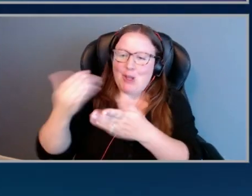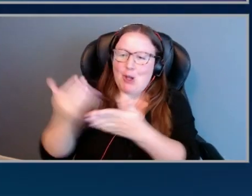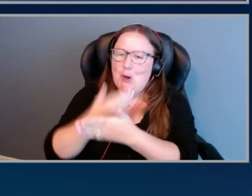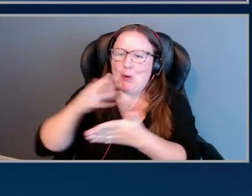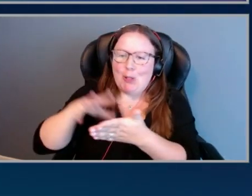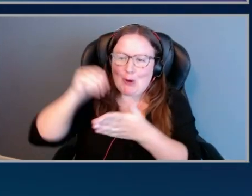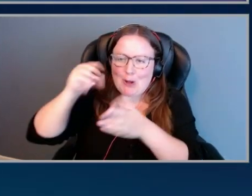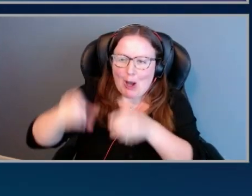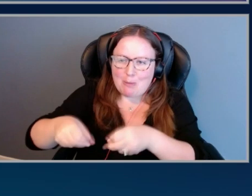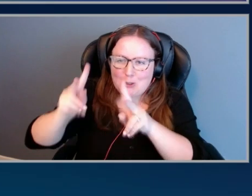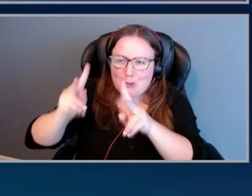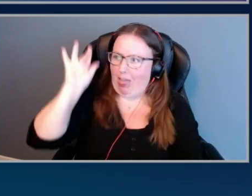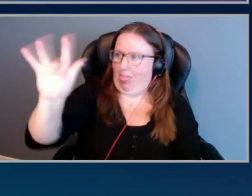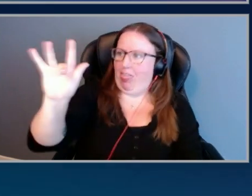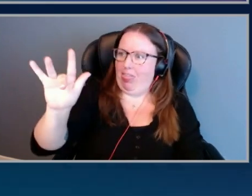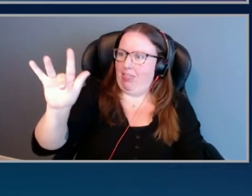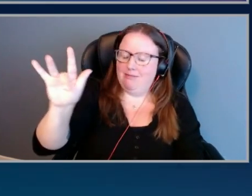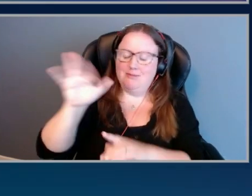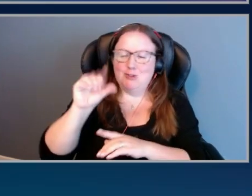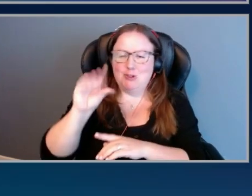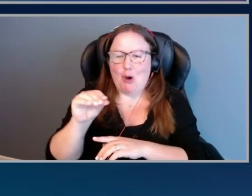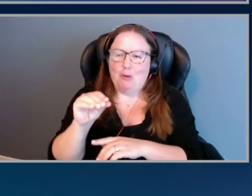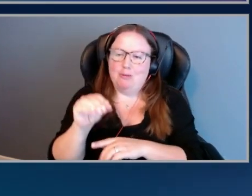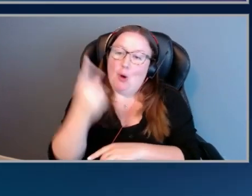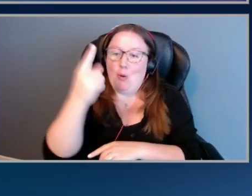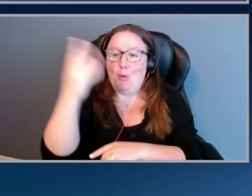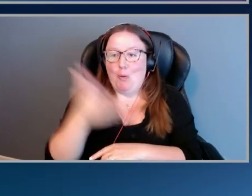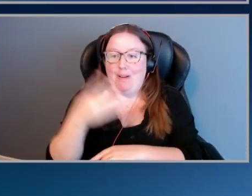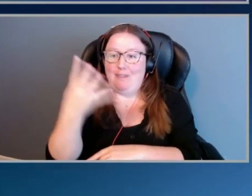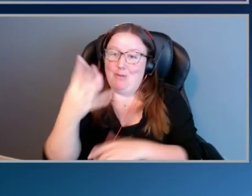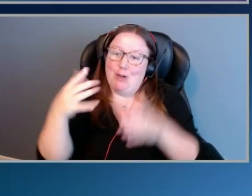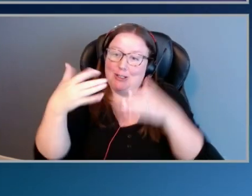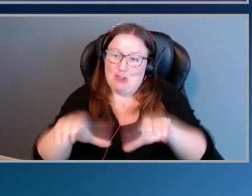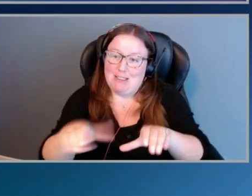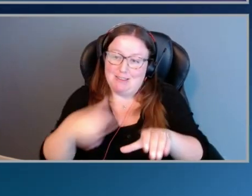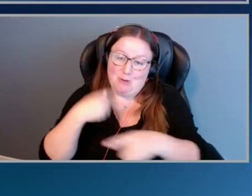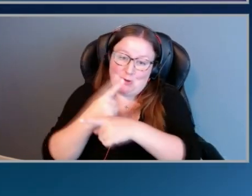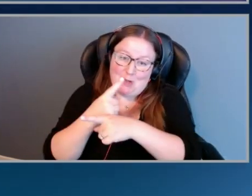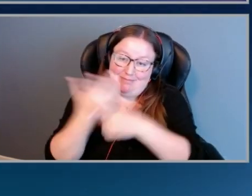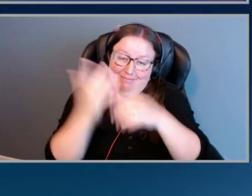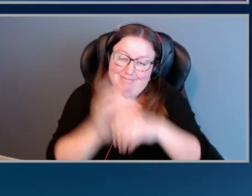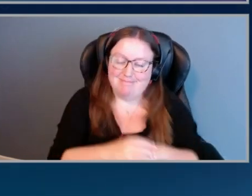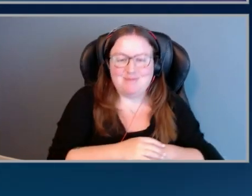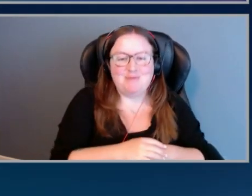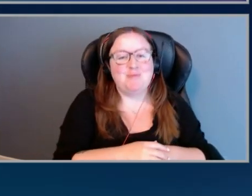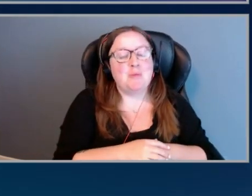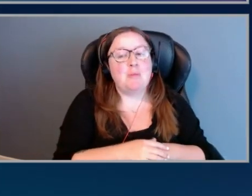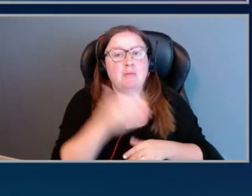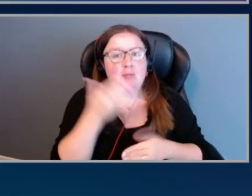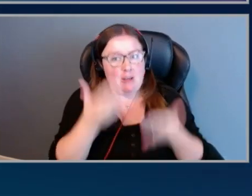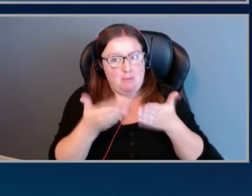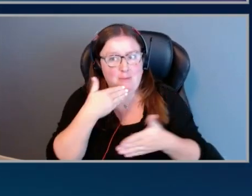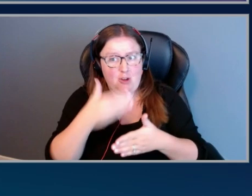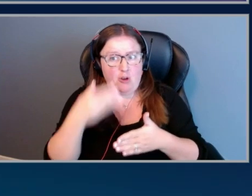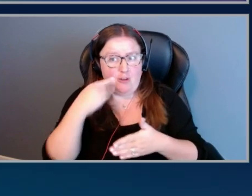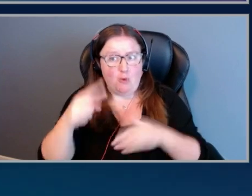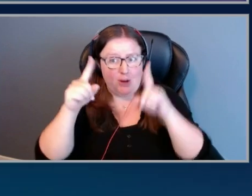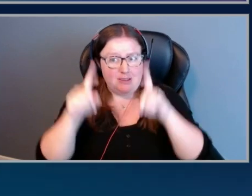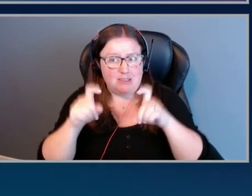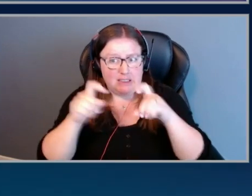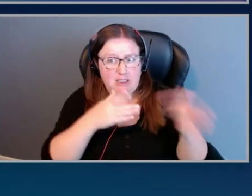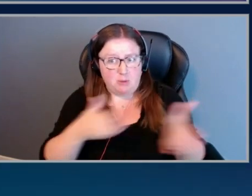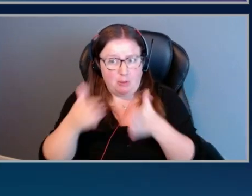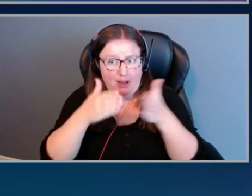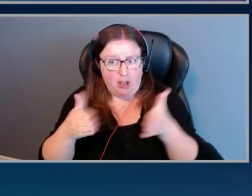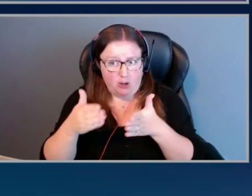answer. And so there was a one in four chance. Okay. All right. Wait, so could this be maybe good for exam prep? Because you're actually getting